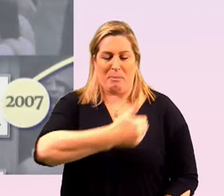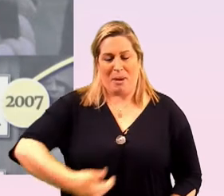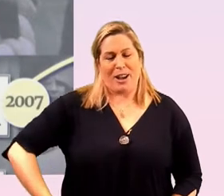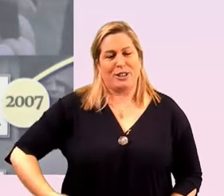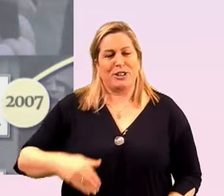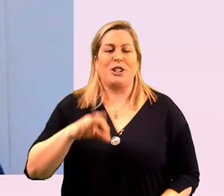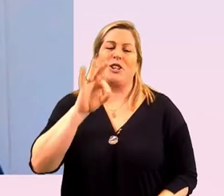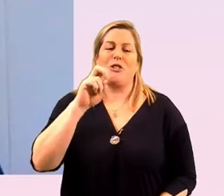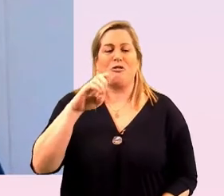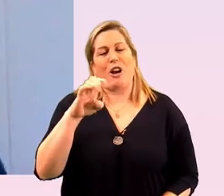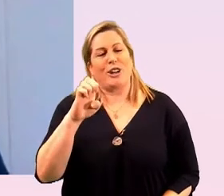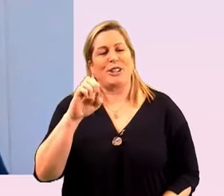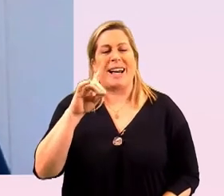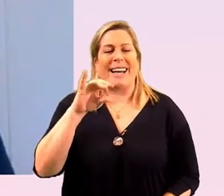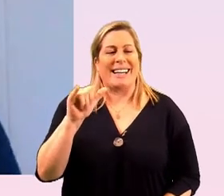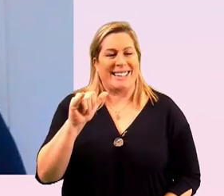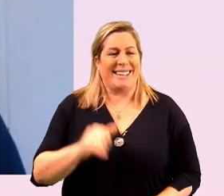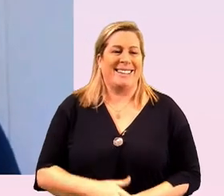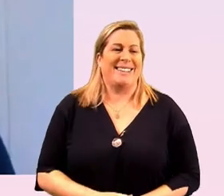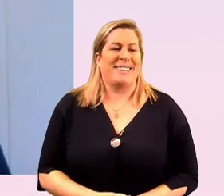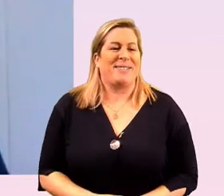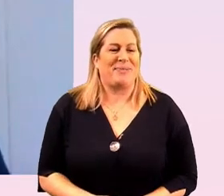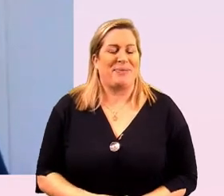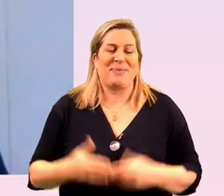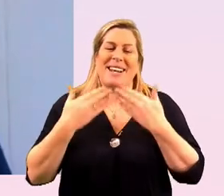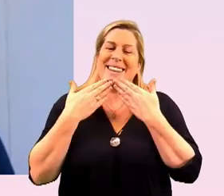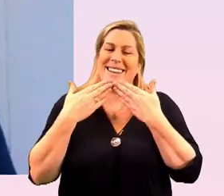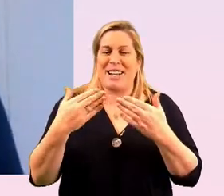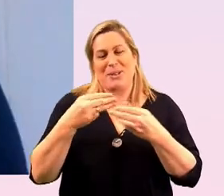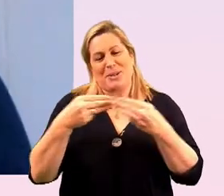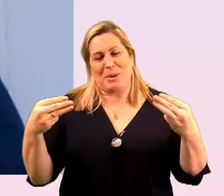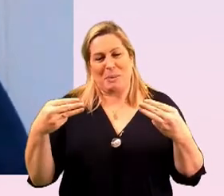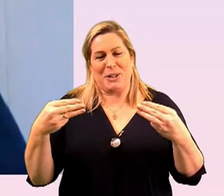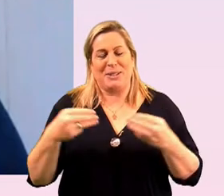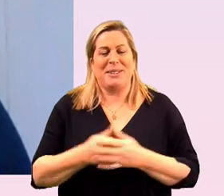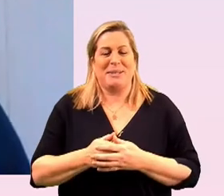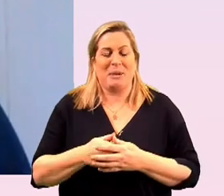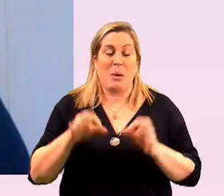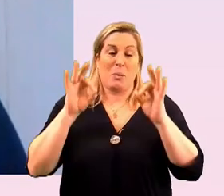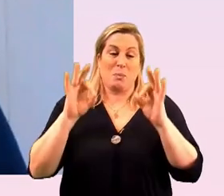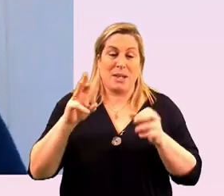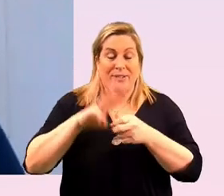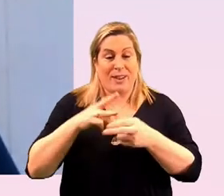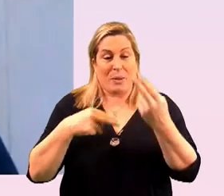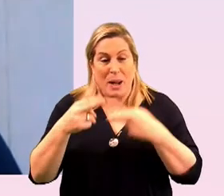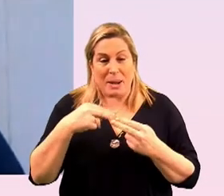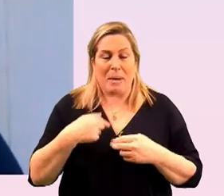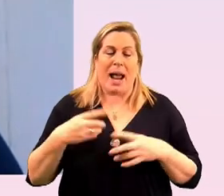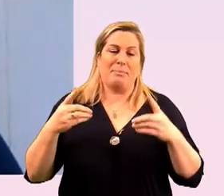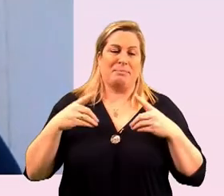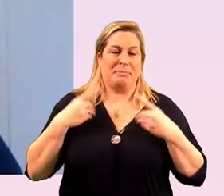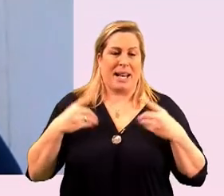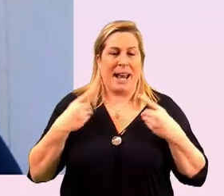thank you so much uh what a wonderful welcome and i'm delighted